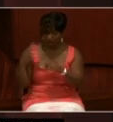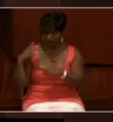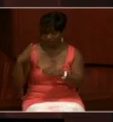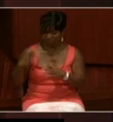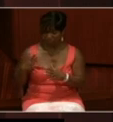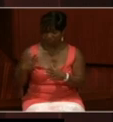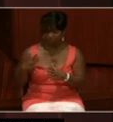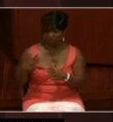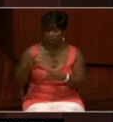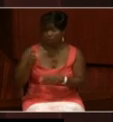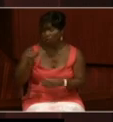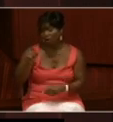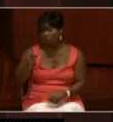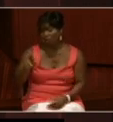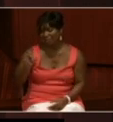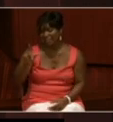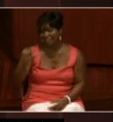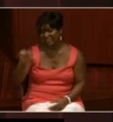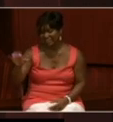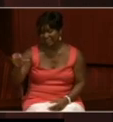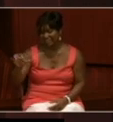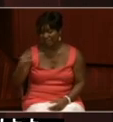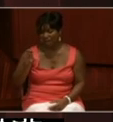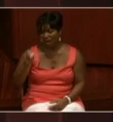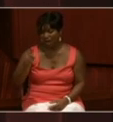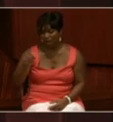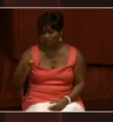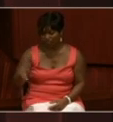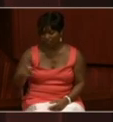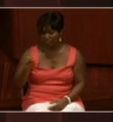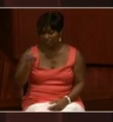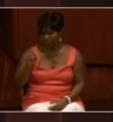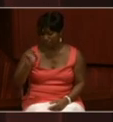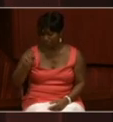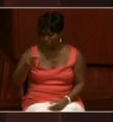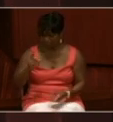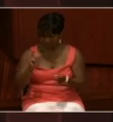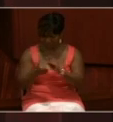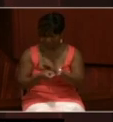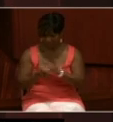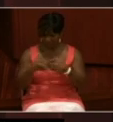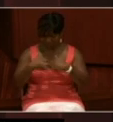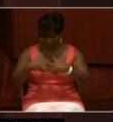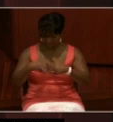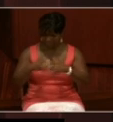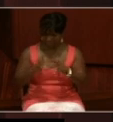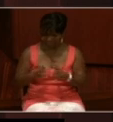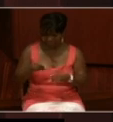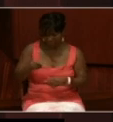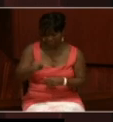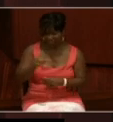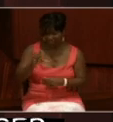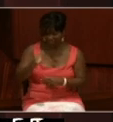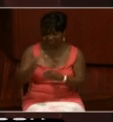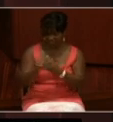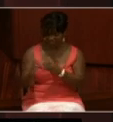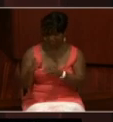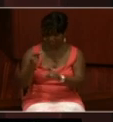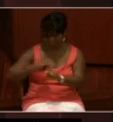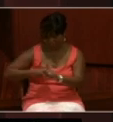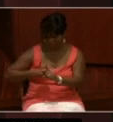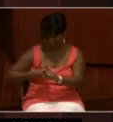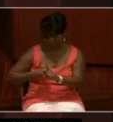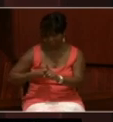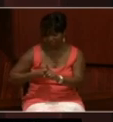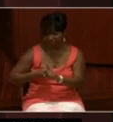rate of Walter Lee, coppersmith was changed to machinist with pay of $50 per month to date from today.